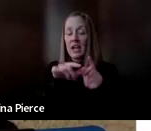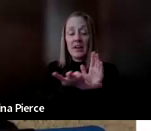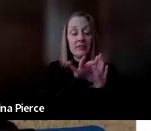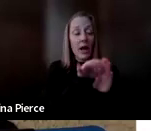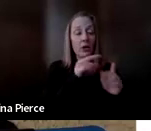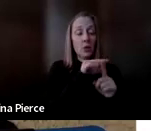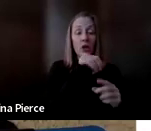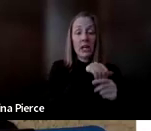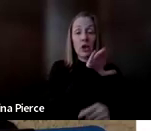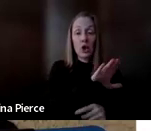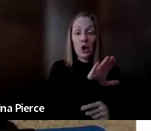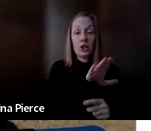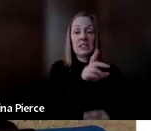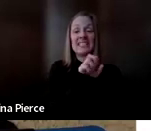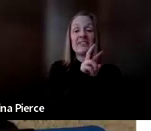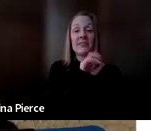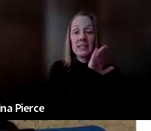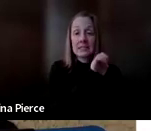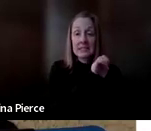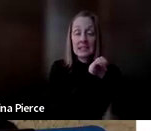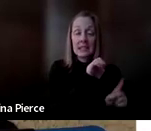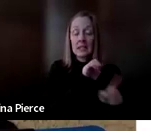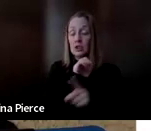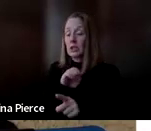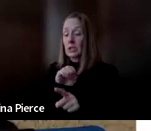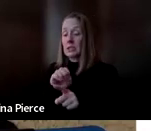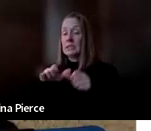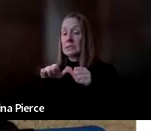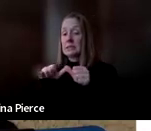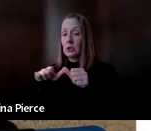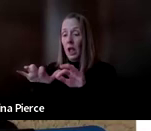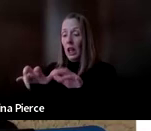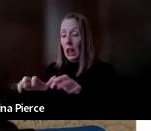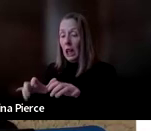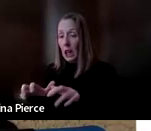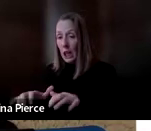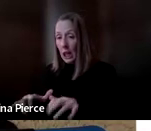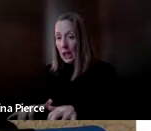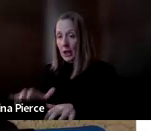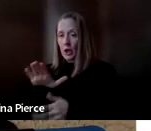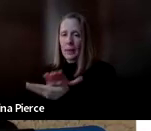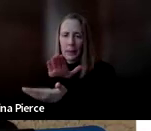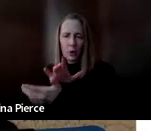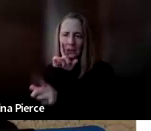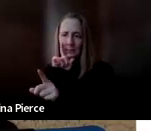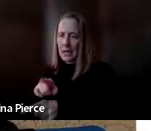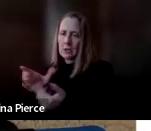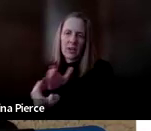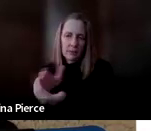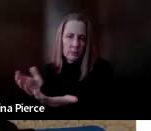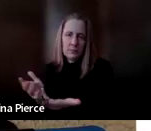device, and then she can type and continue to write her paper or her response or whatever she's doing. But she uses it to support